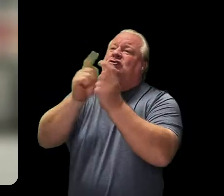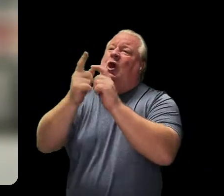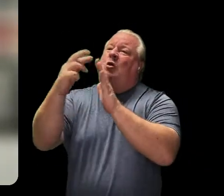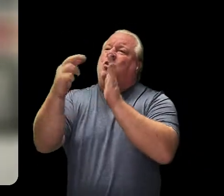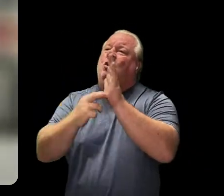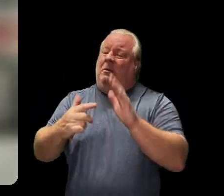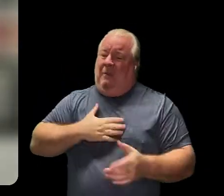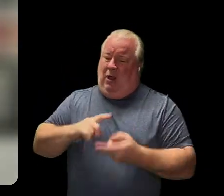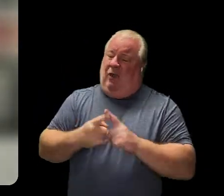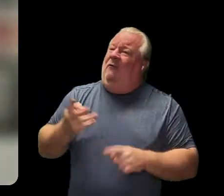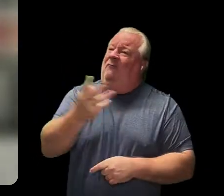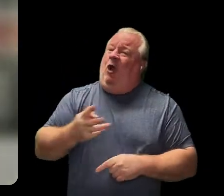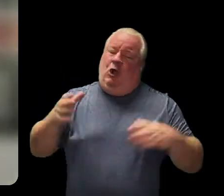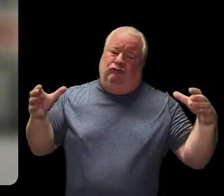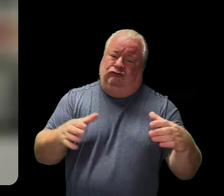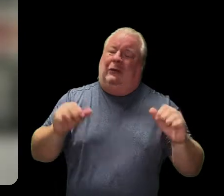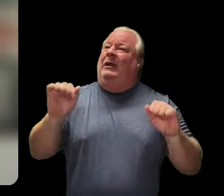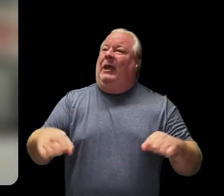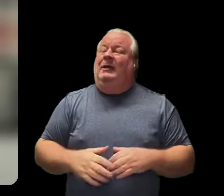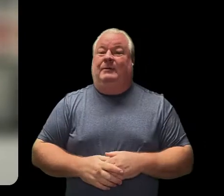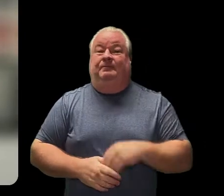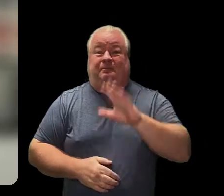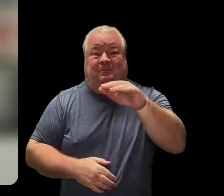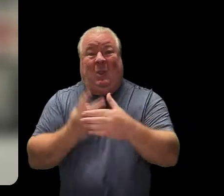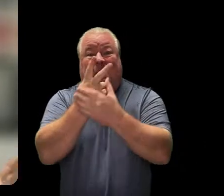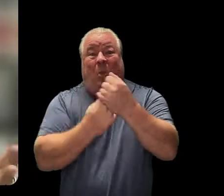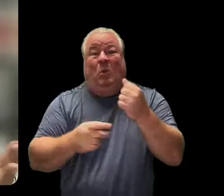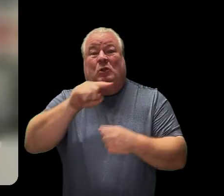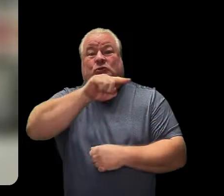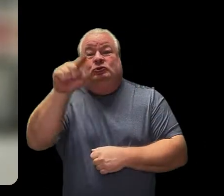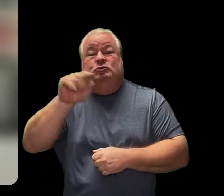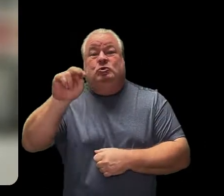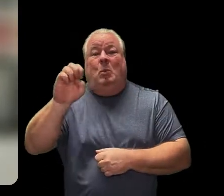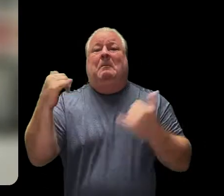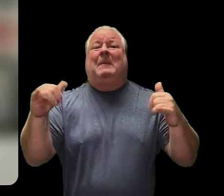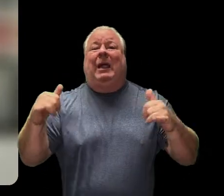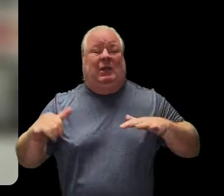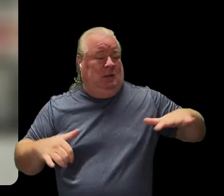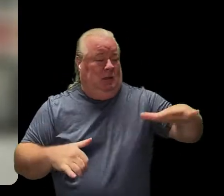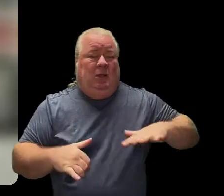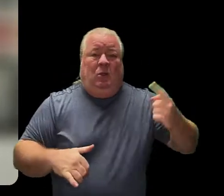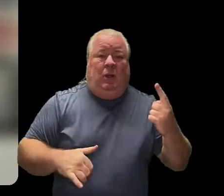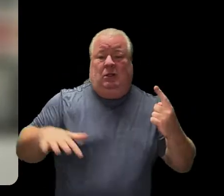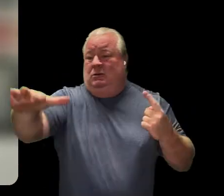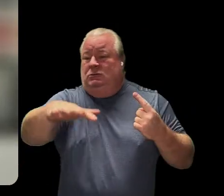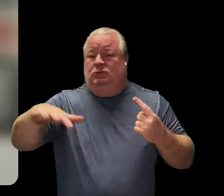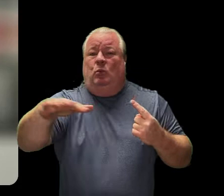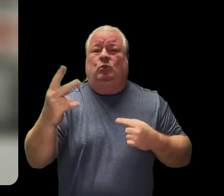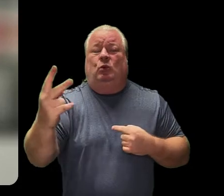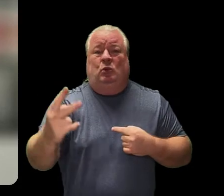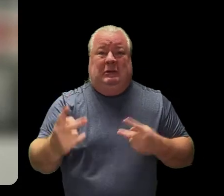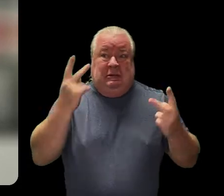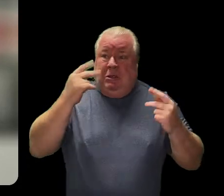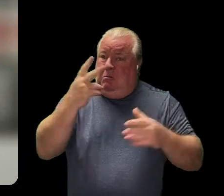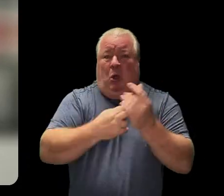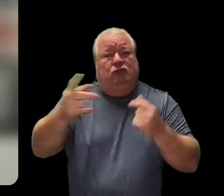a table. Remember, we have both zones open. Trying to see how that works out for everybody during lunch as